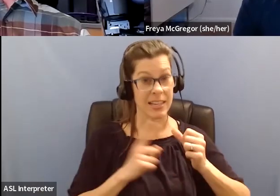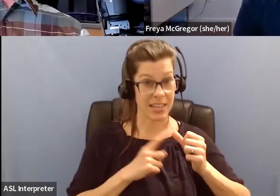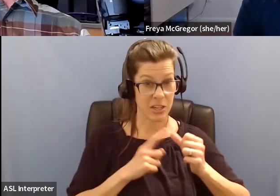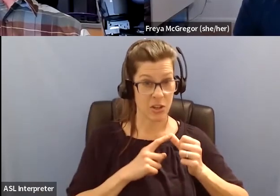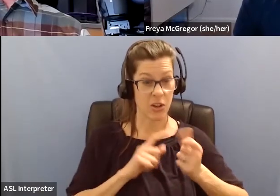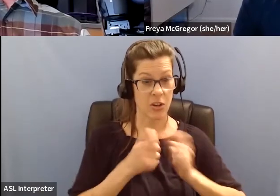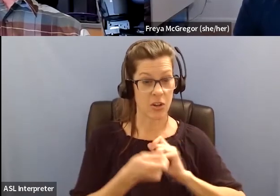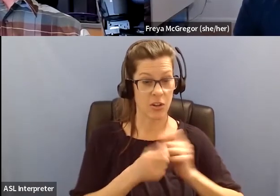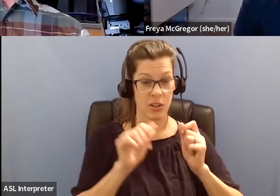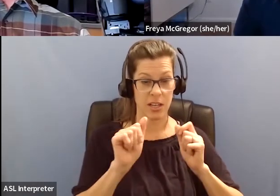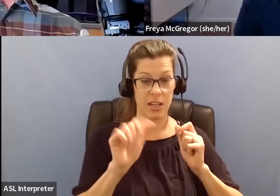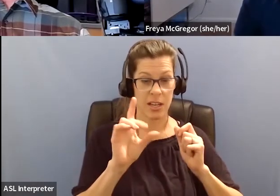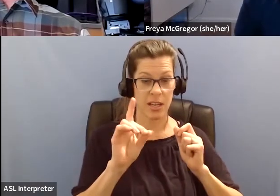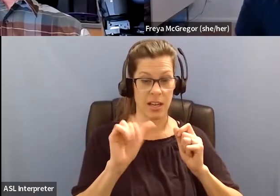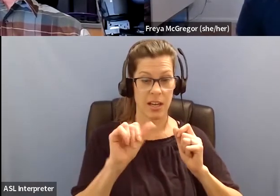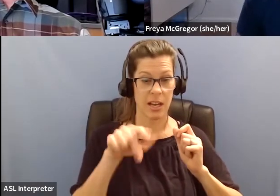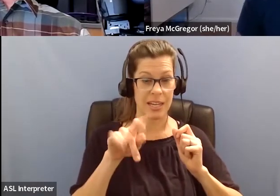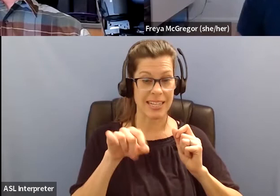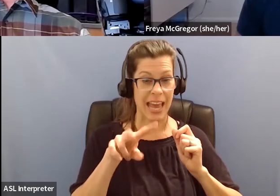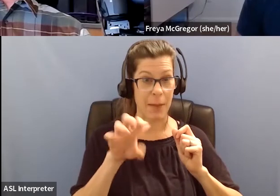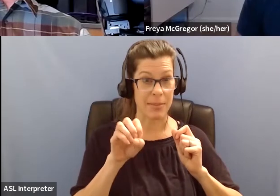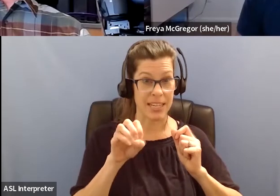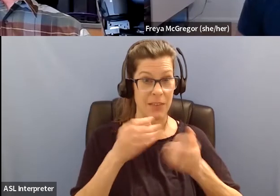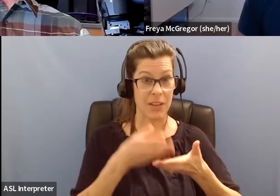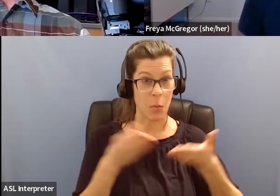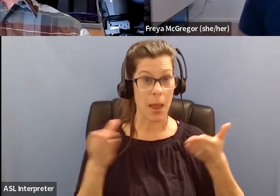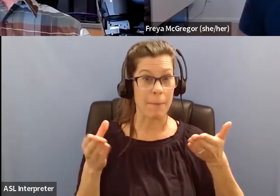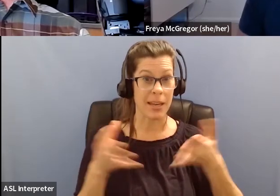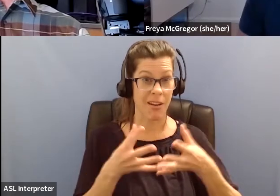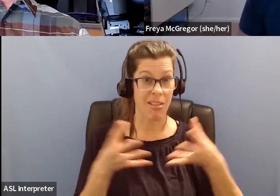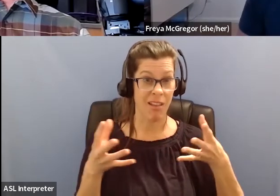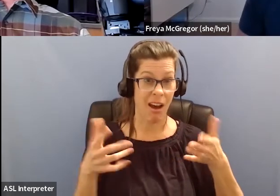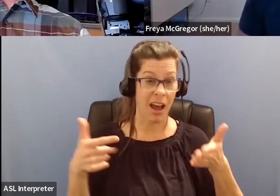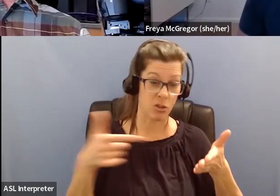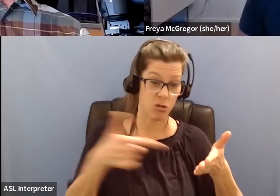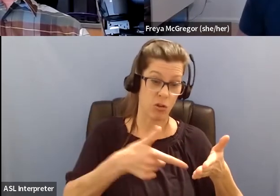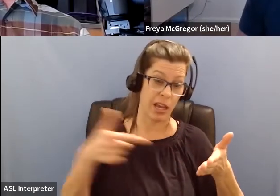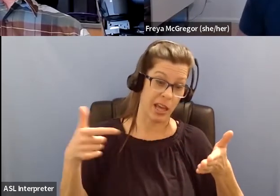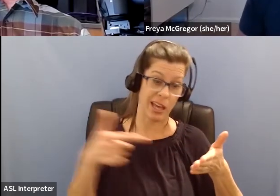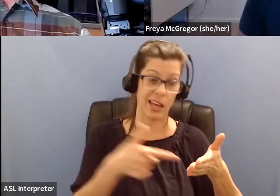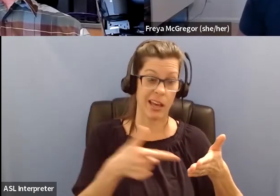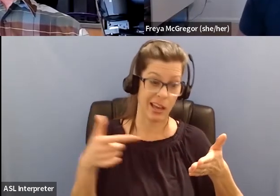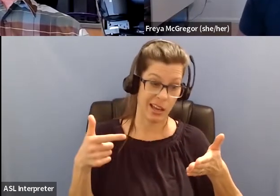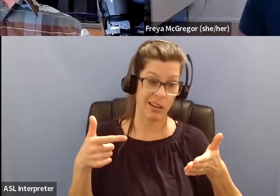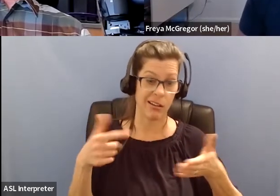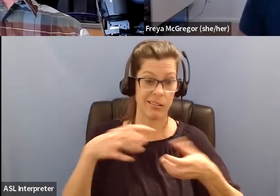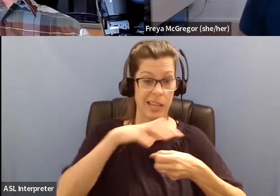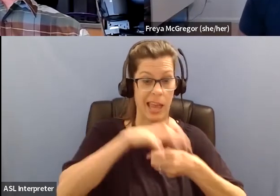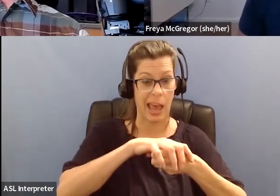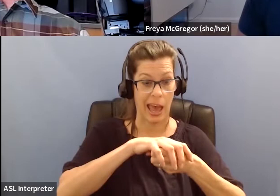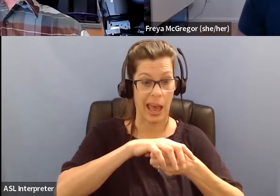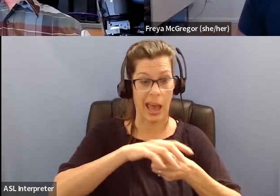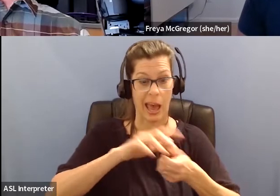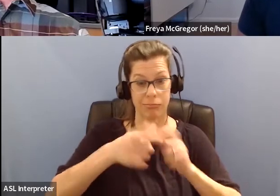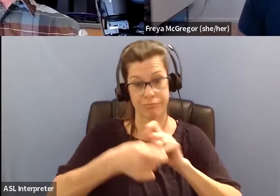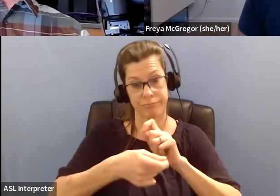that I did, there was a lot of custom work. I mean, there was, I was having to drill and I was having to, you know, tap and do different things